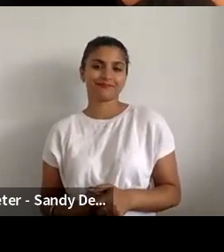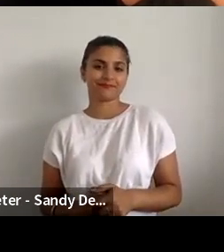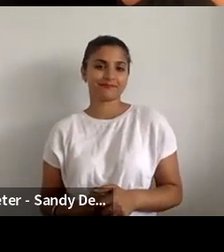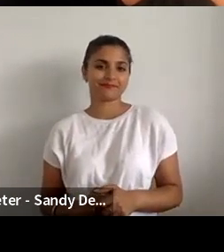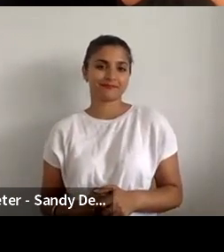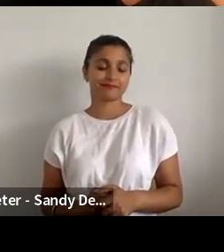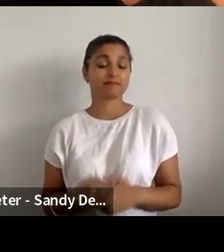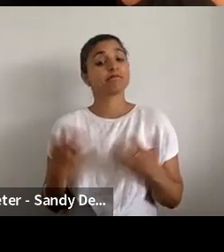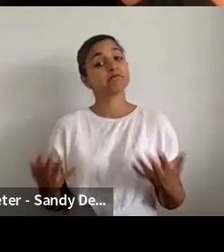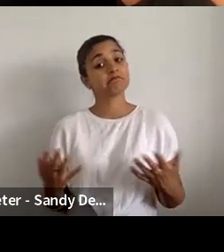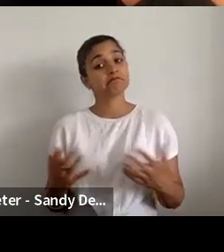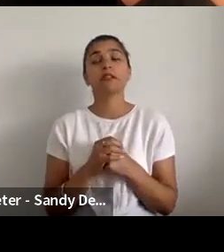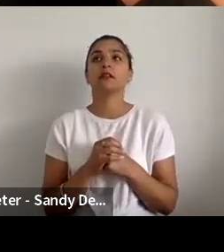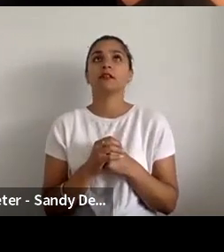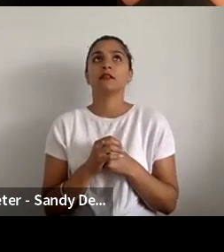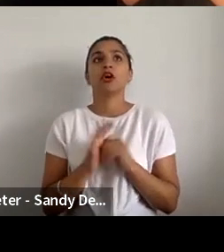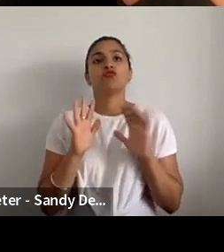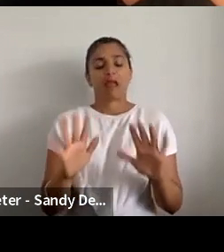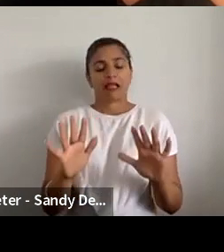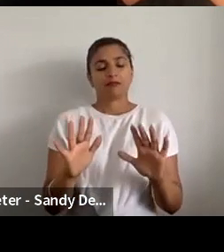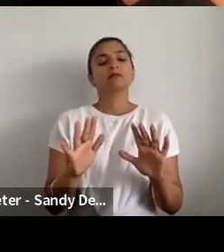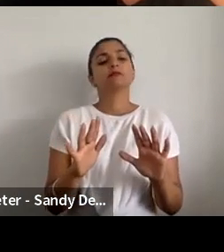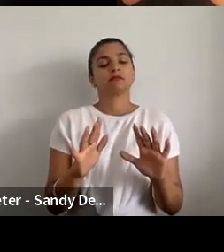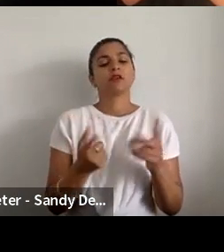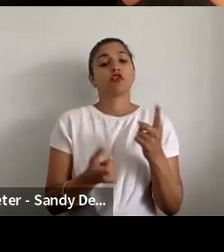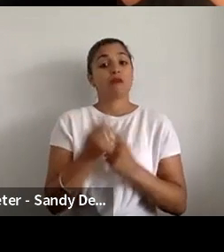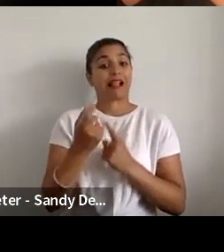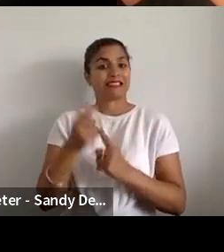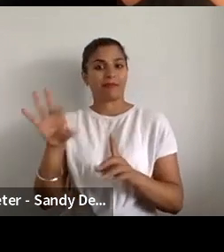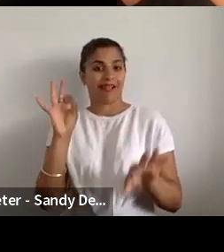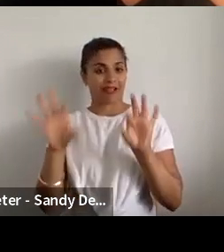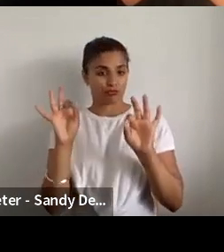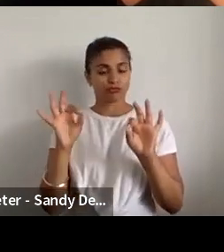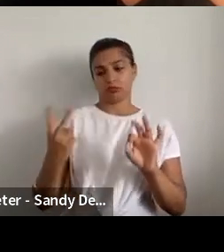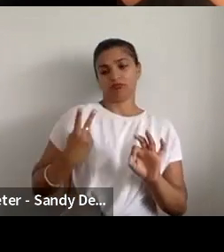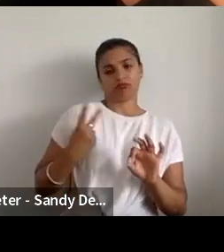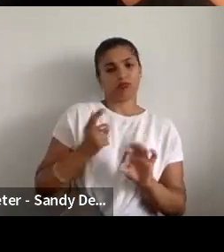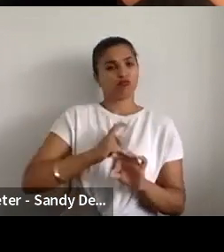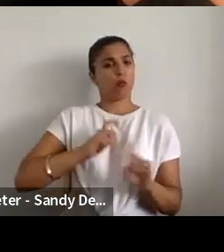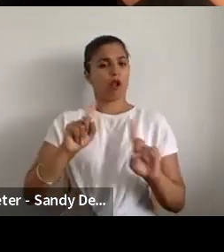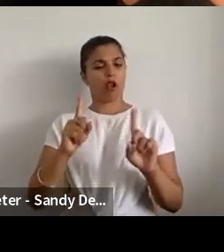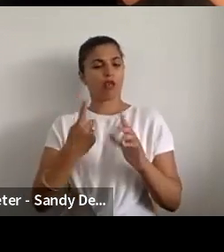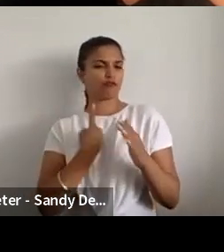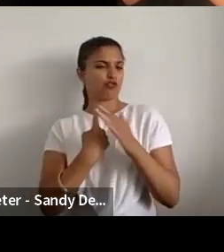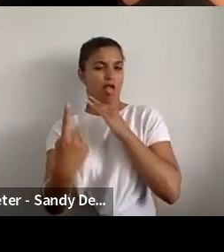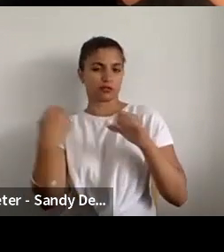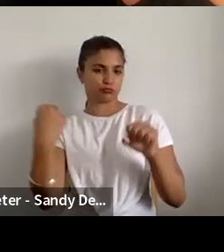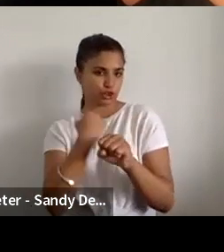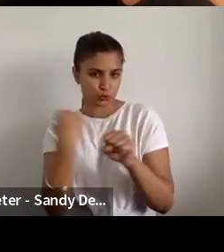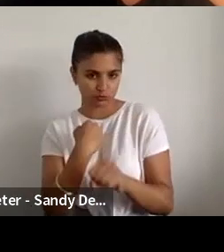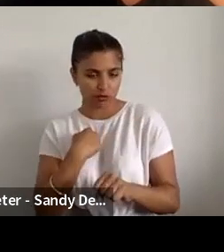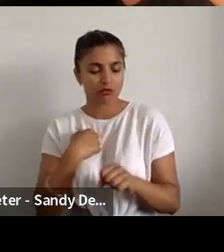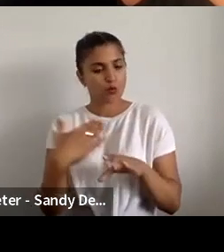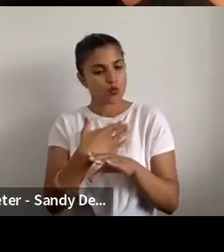So yes, random selection. We are freelance producers working in live art and performance